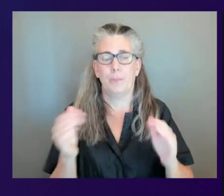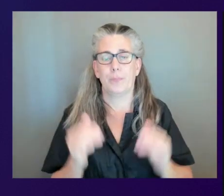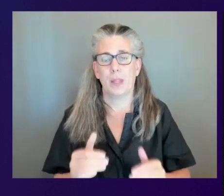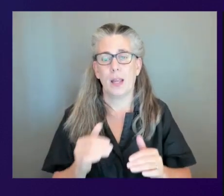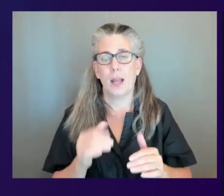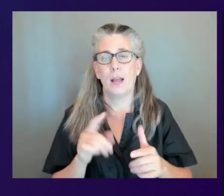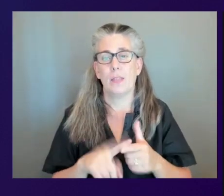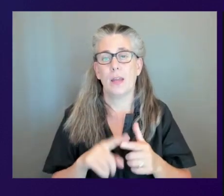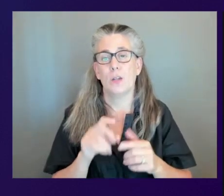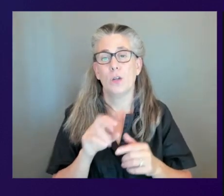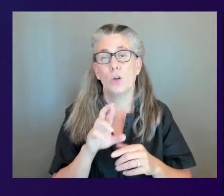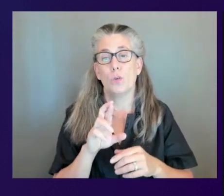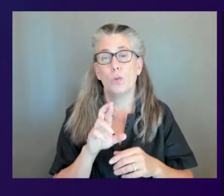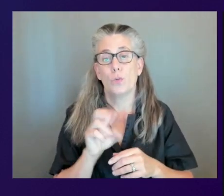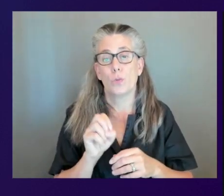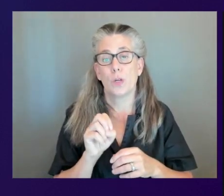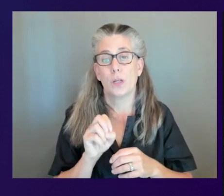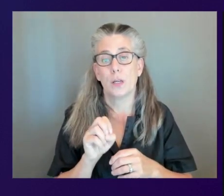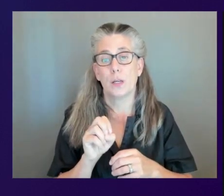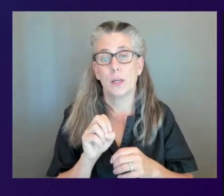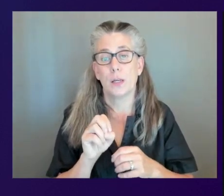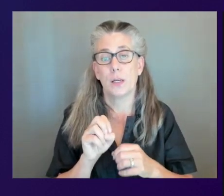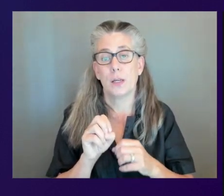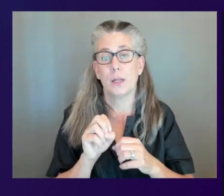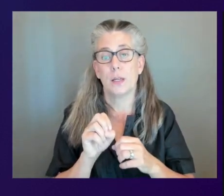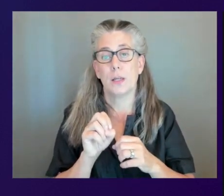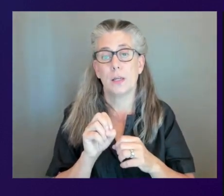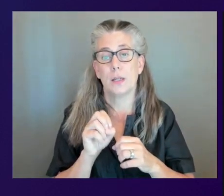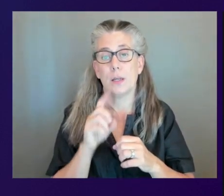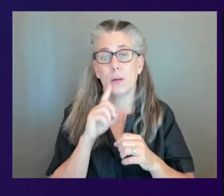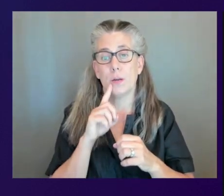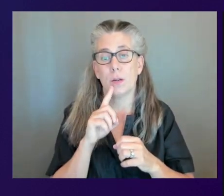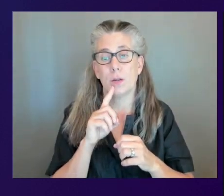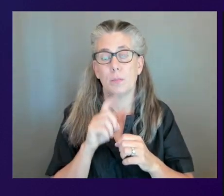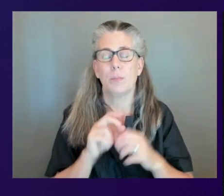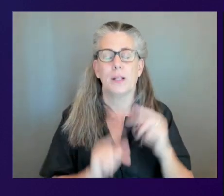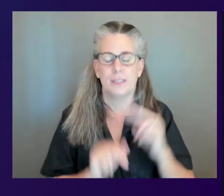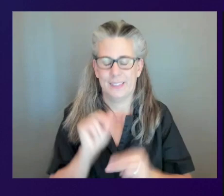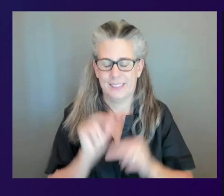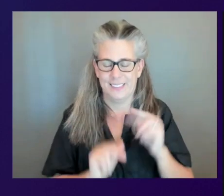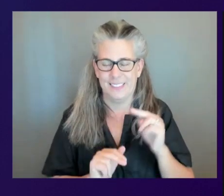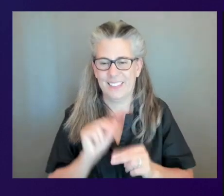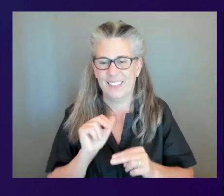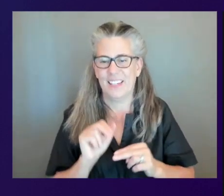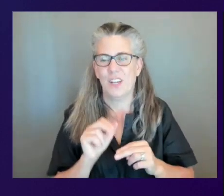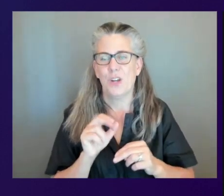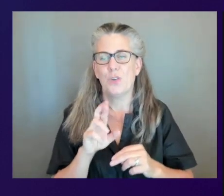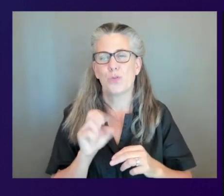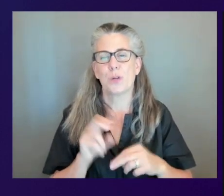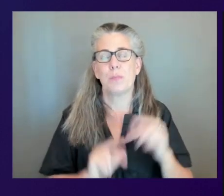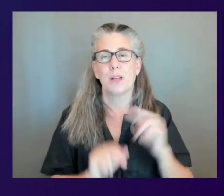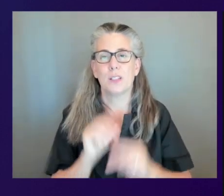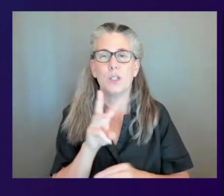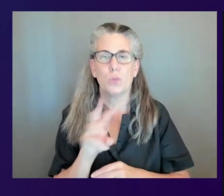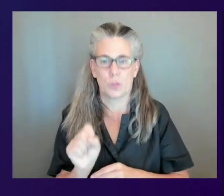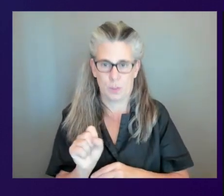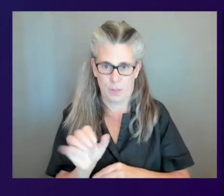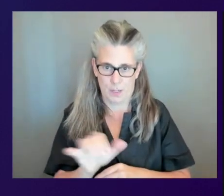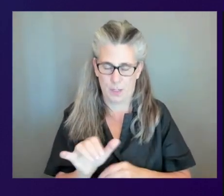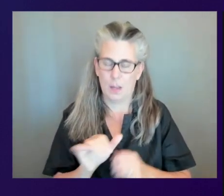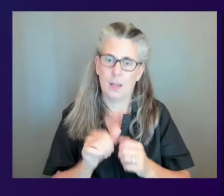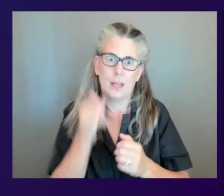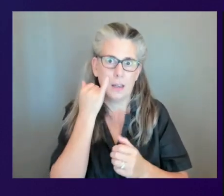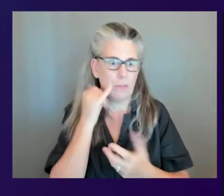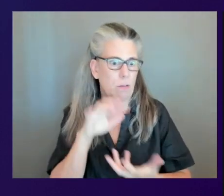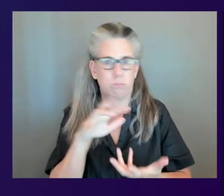rebuilding this is part of the backup patterns and the strategies of how to recover from some kind of disastrous environment or a